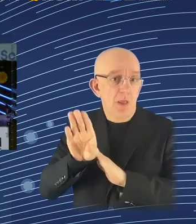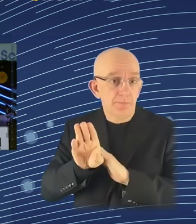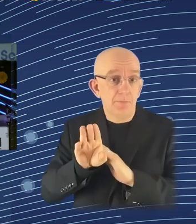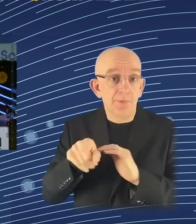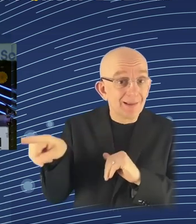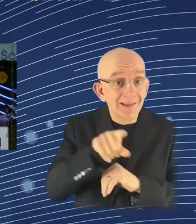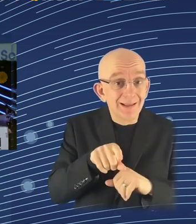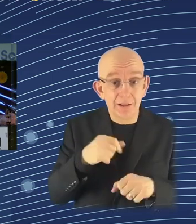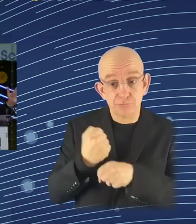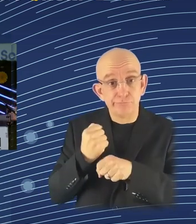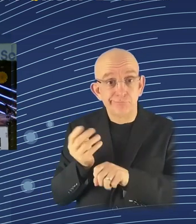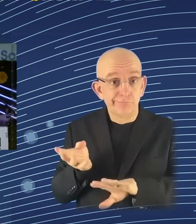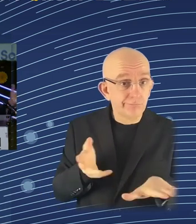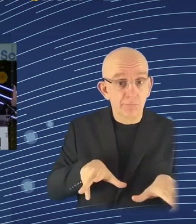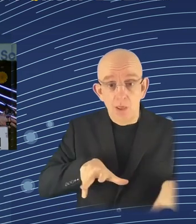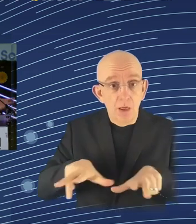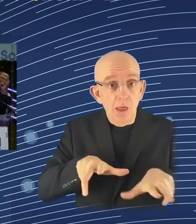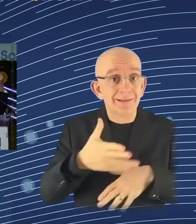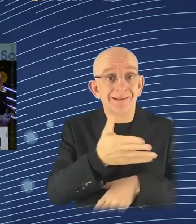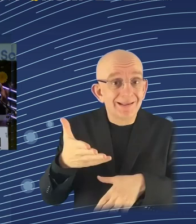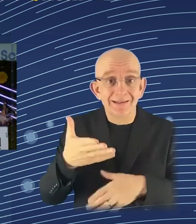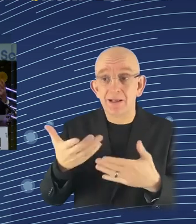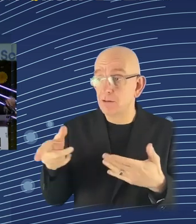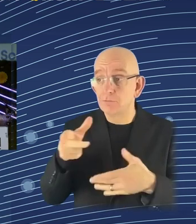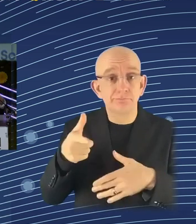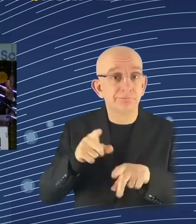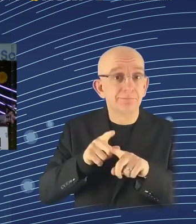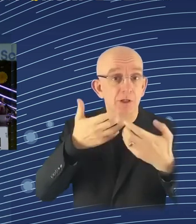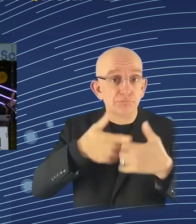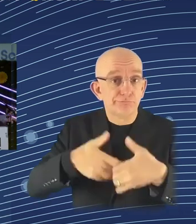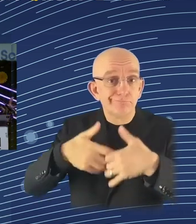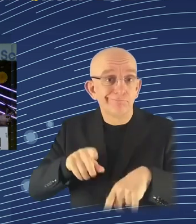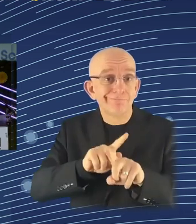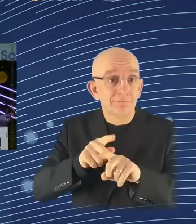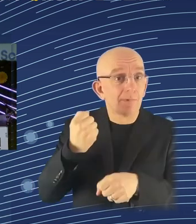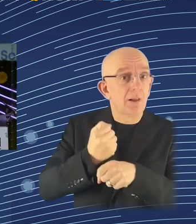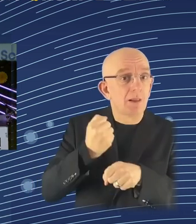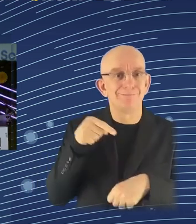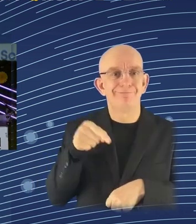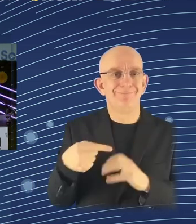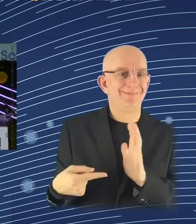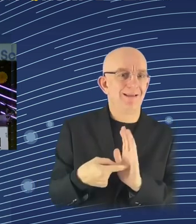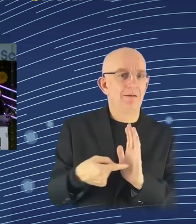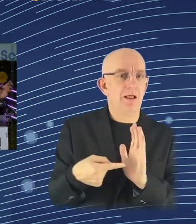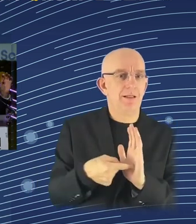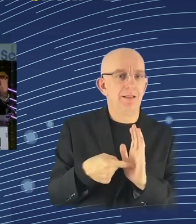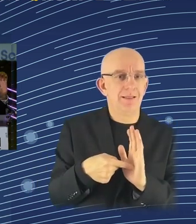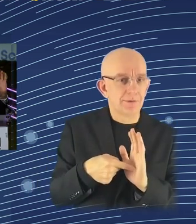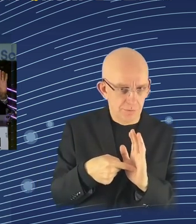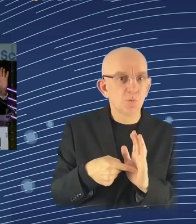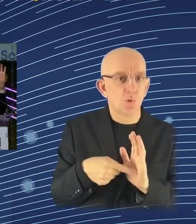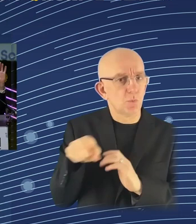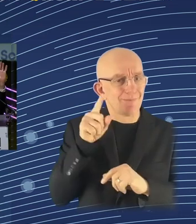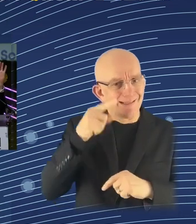because data is the new currency. That's how we learn. That's how a company progresses. But